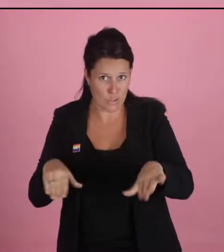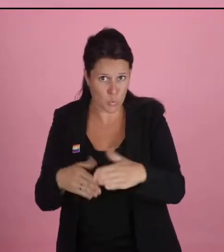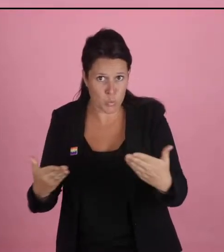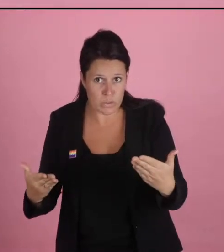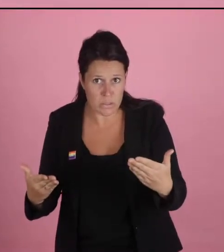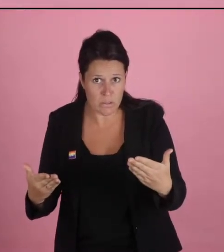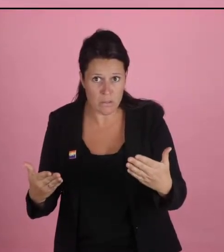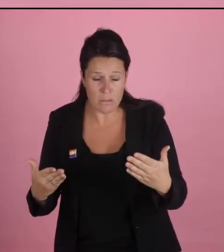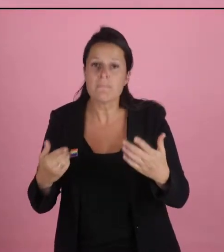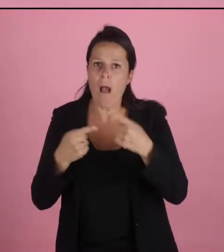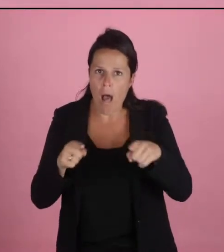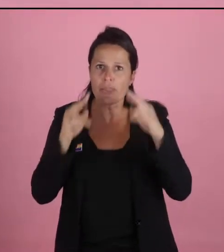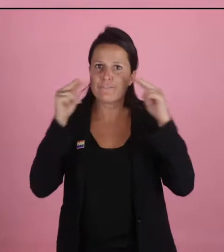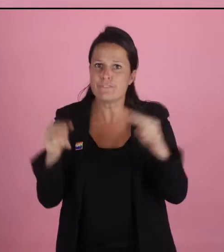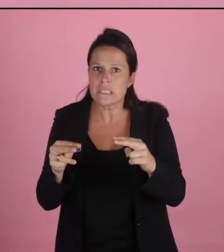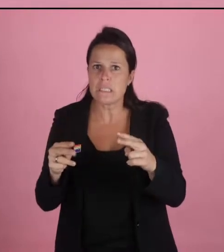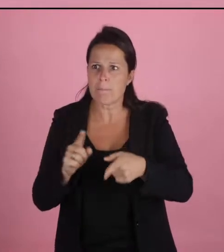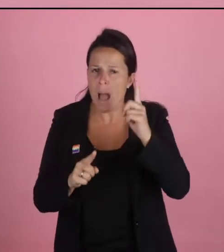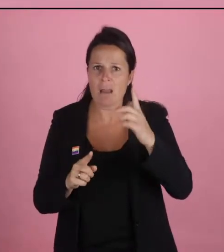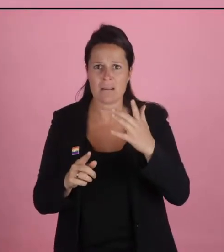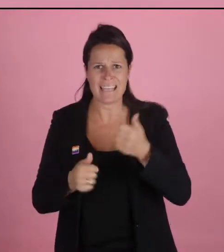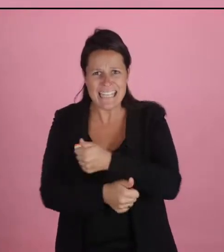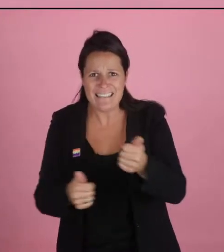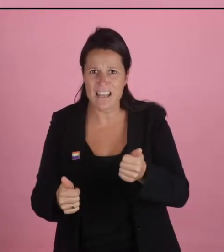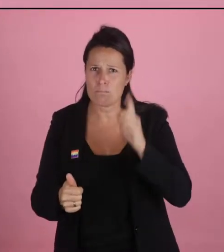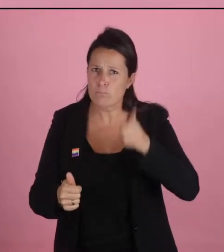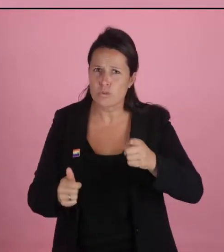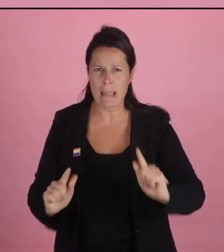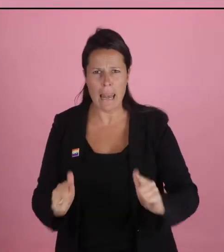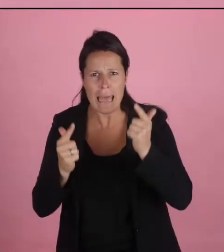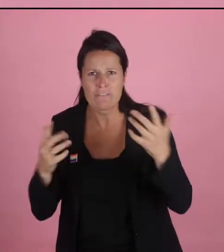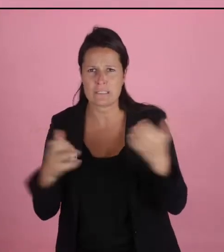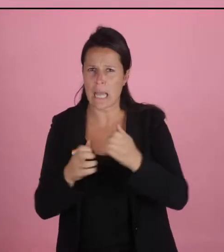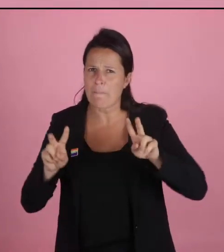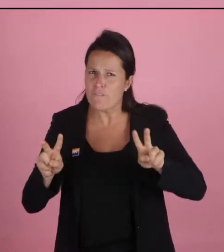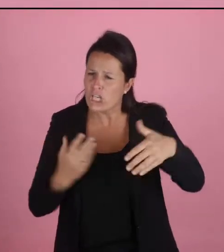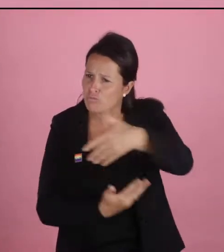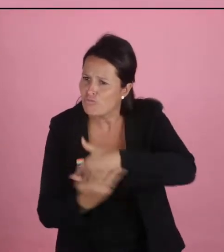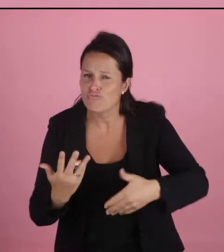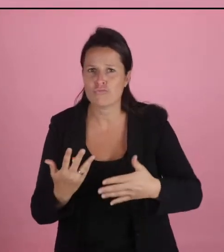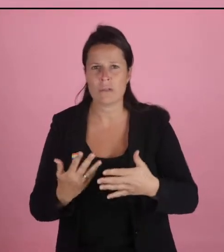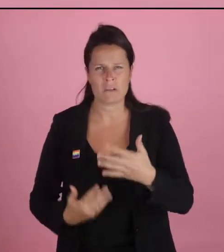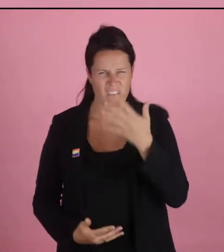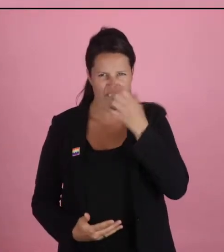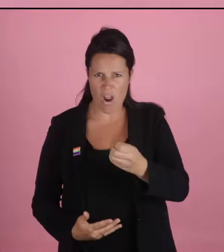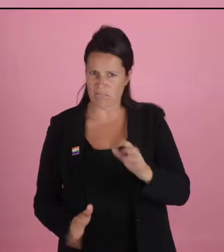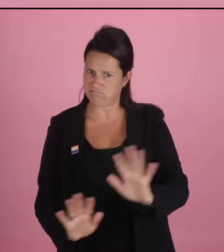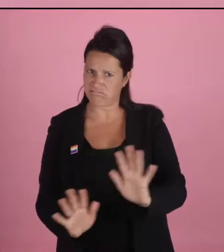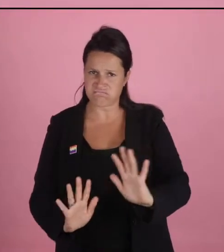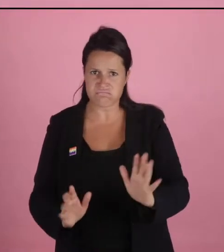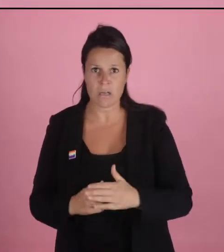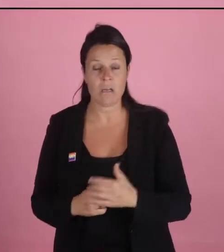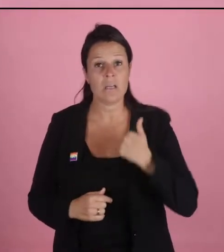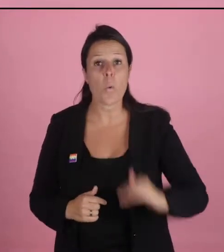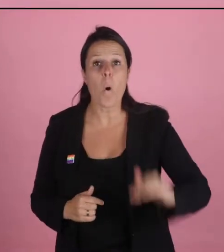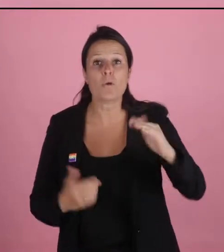can do about it. There are a lot of, we see things differently, but it's just for everyone to live in peace and not try to hold